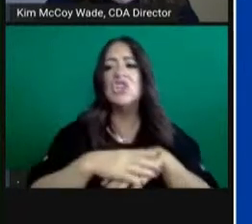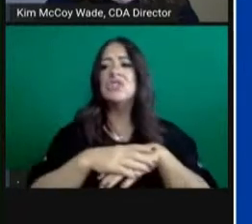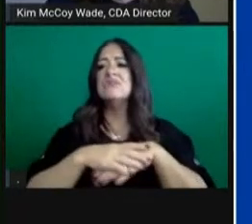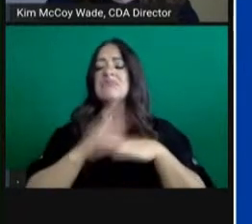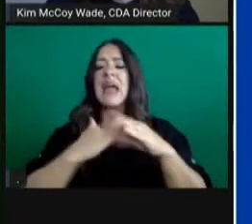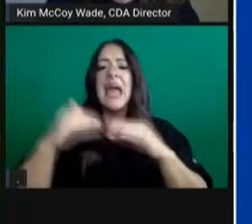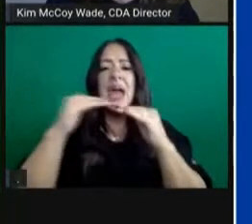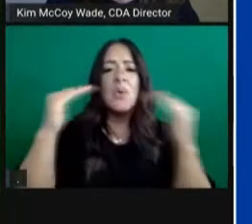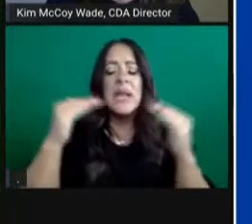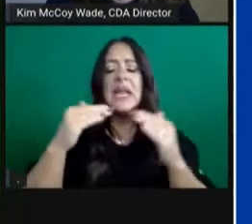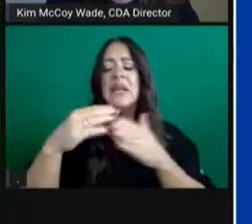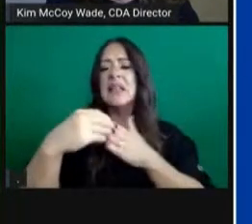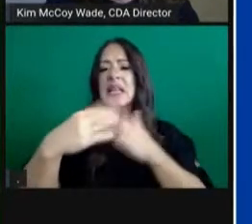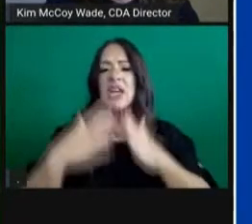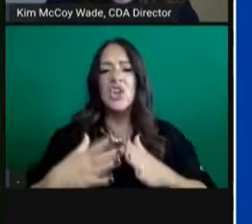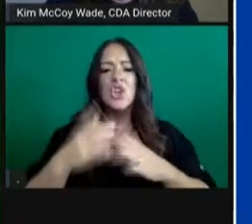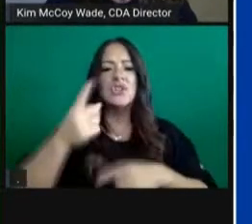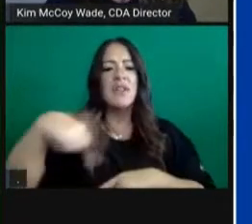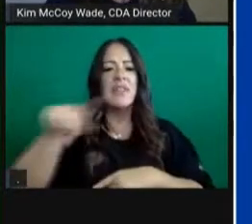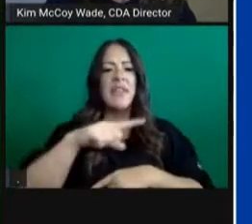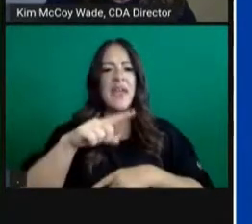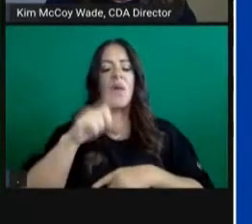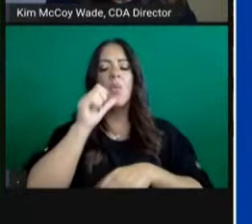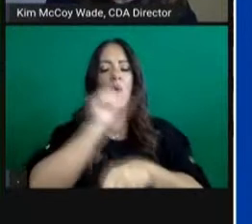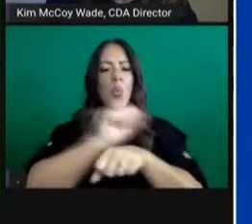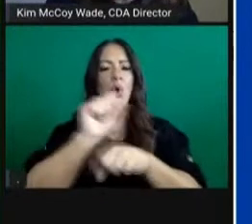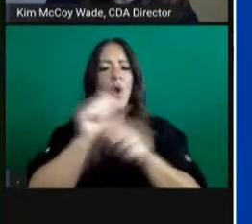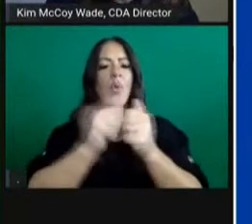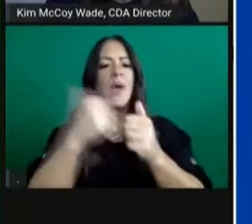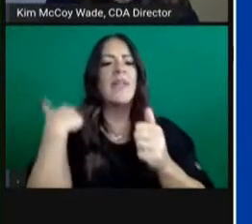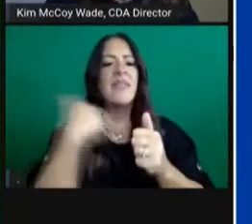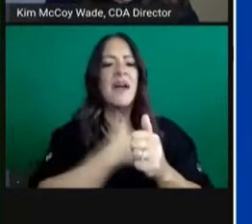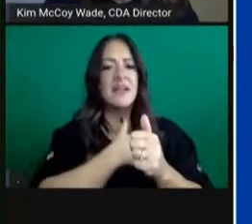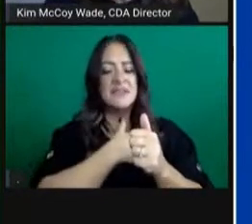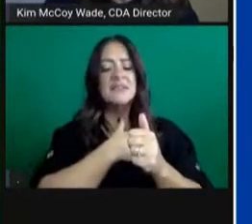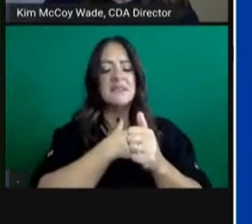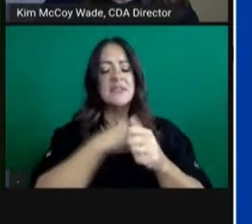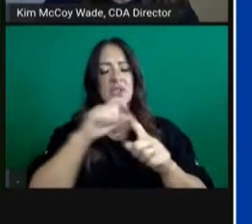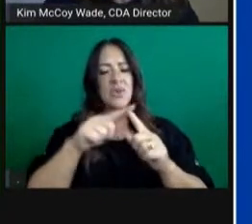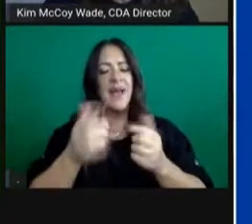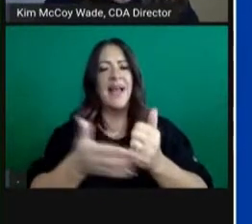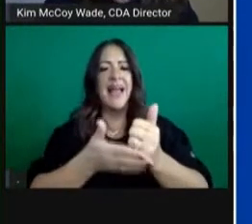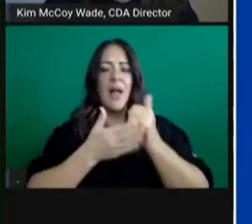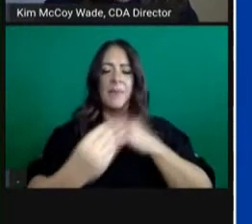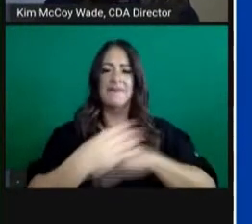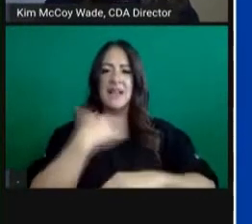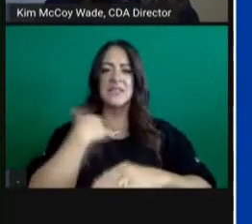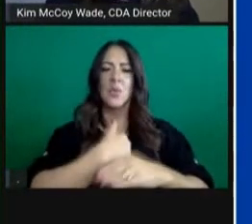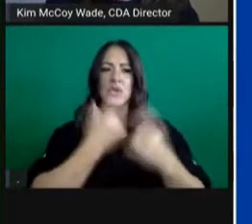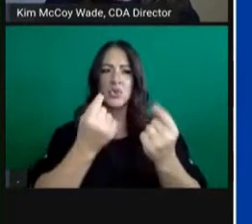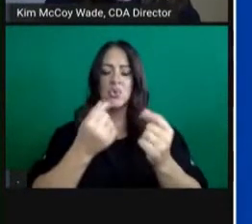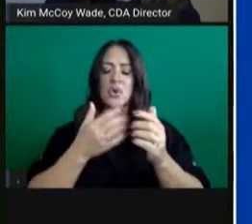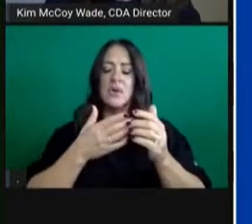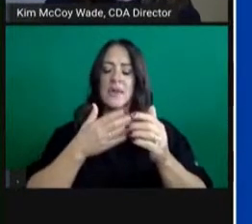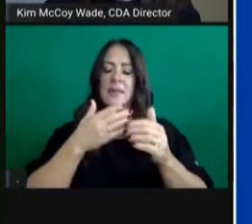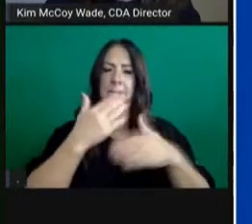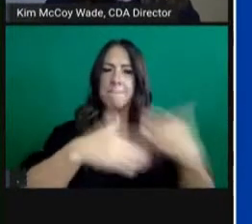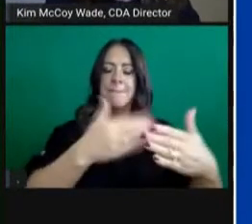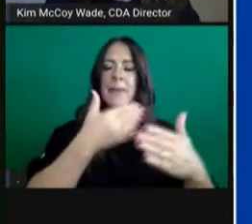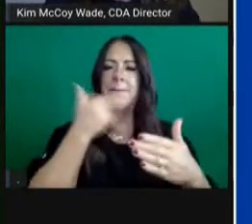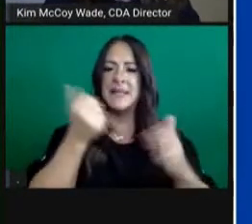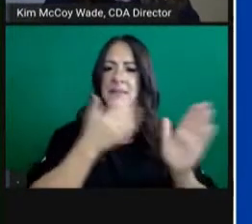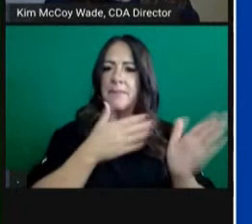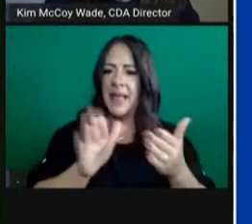us to be that sounding board to work through these issues in an expert and collaborative way. And throughout,